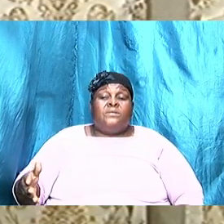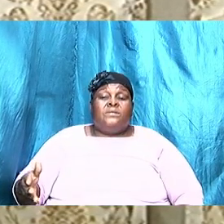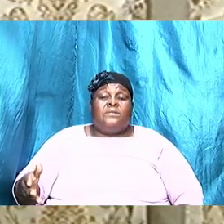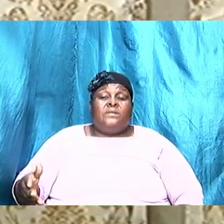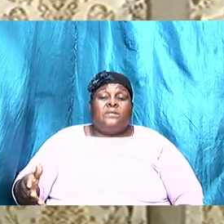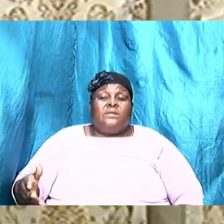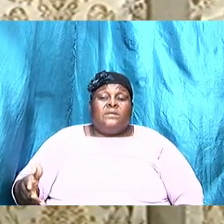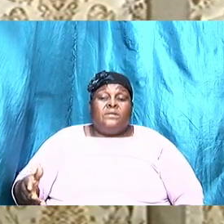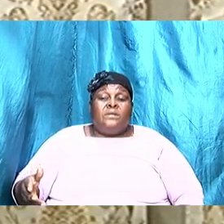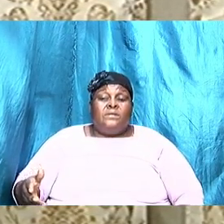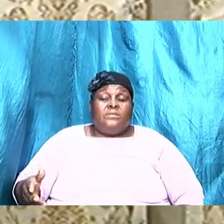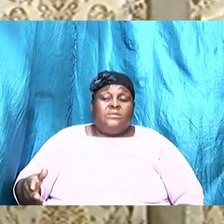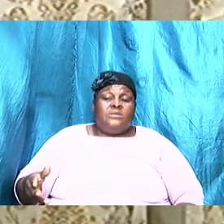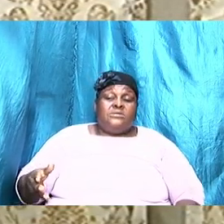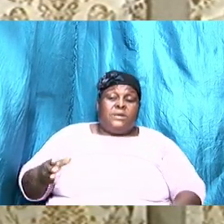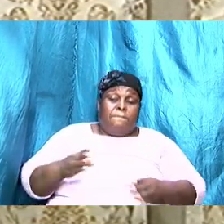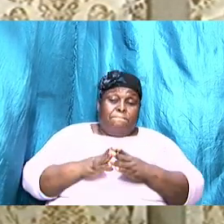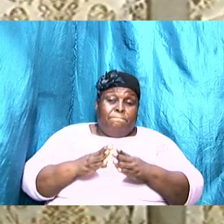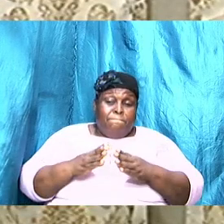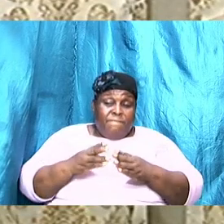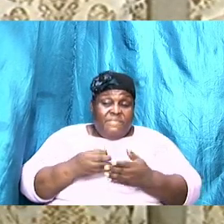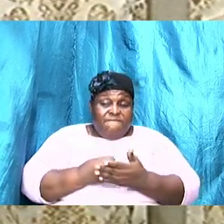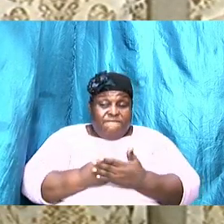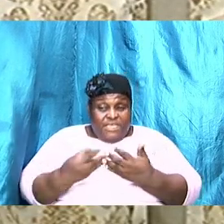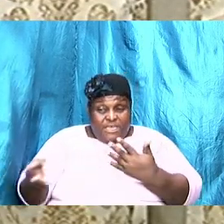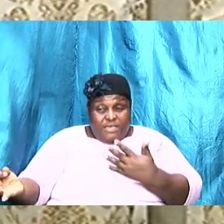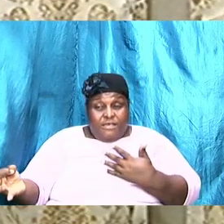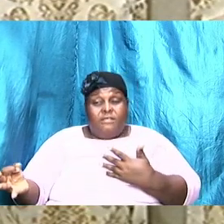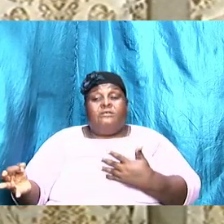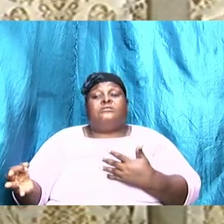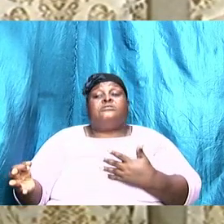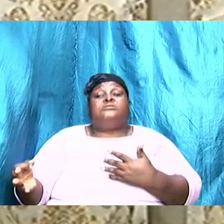the failures in the marriage relationships